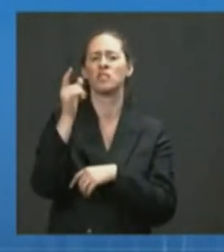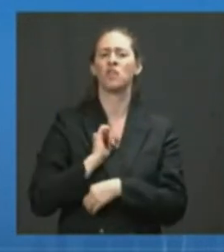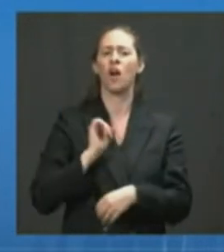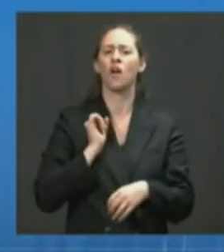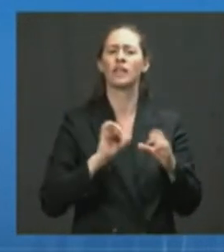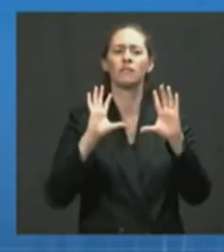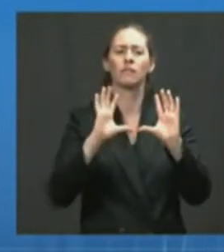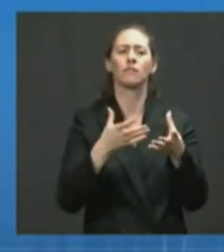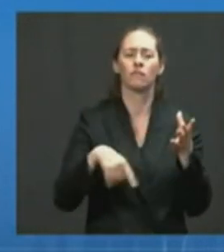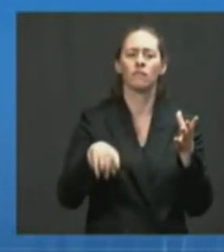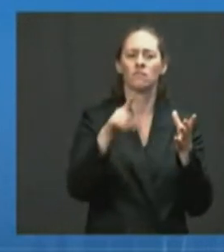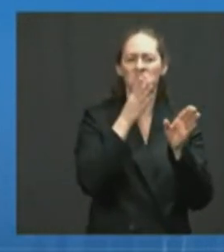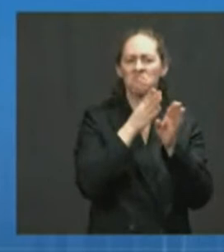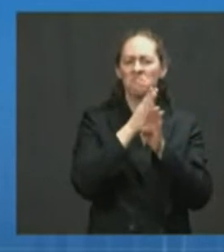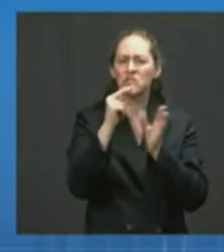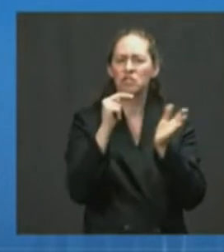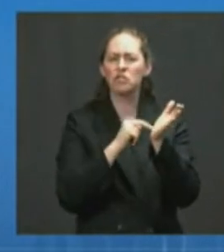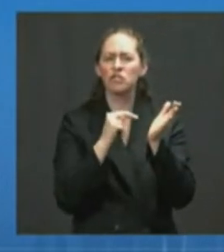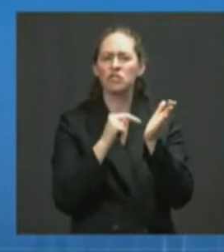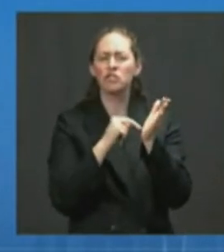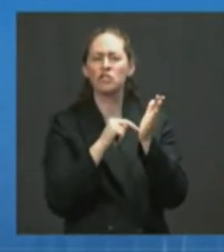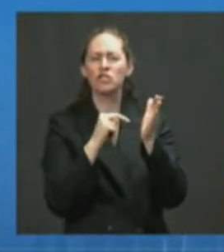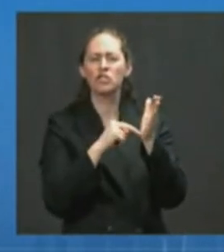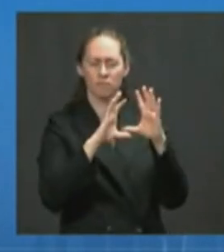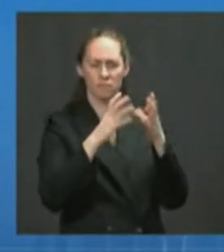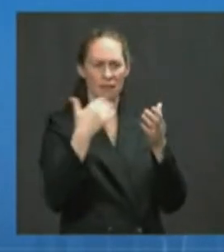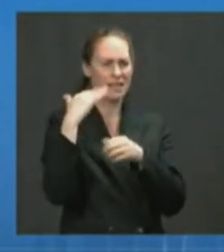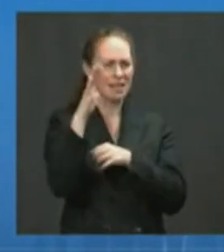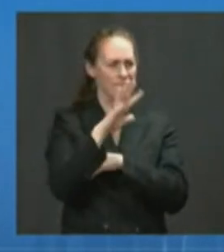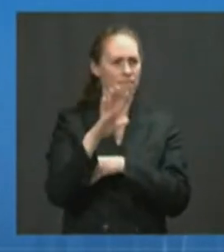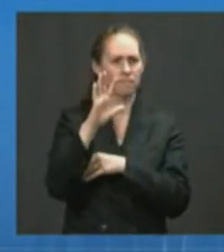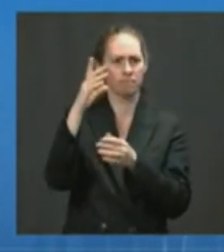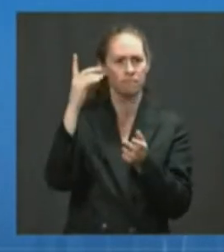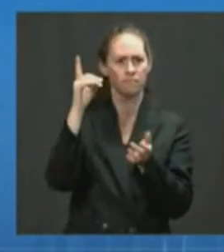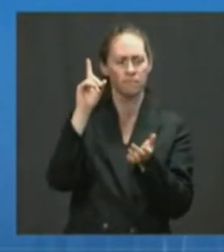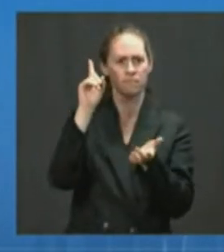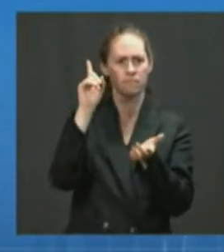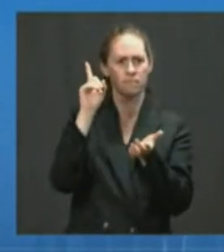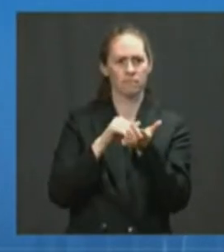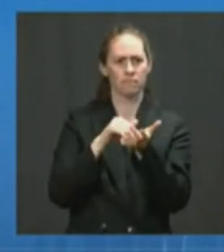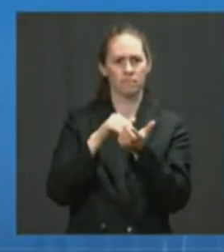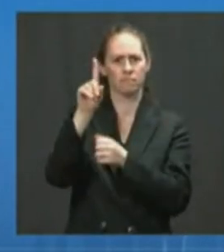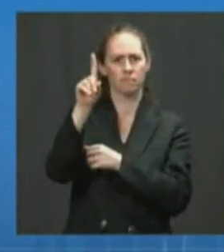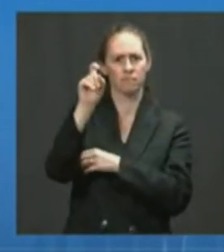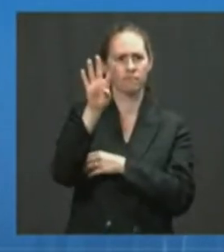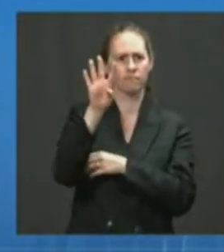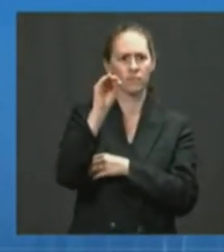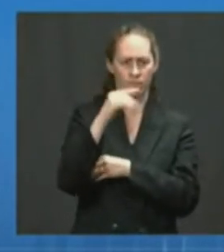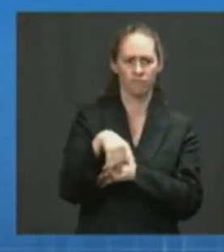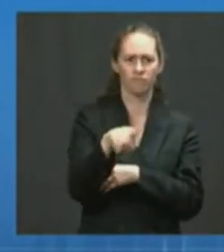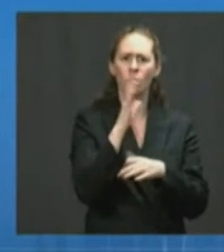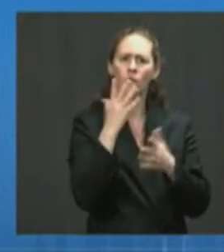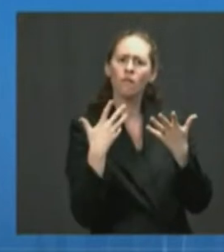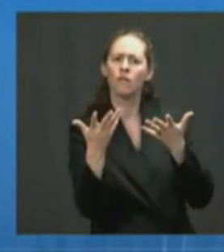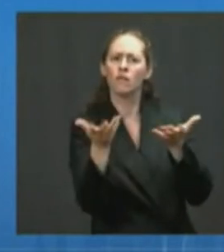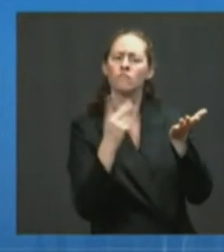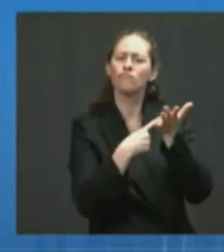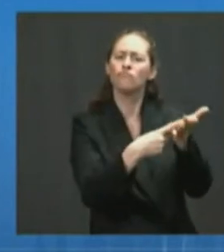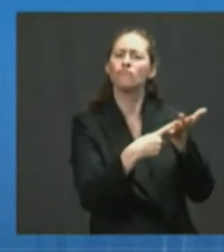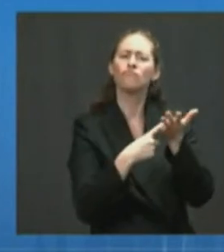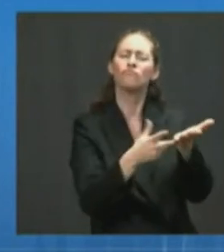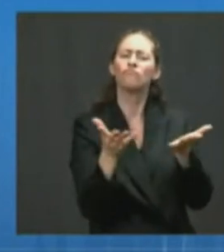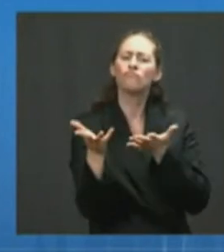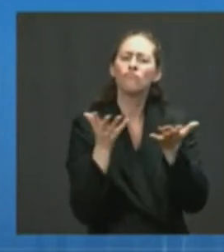had more than 1,145 conversations about vaccinations at barbershops, grocery stores, and throughout their communities.